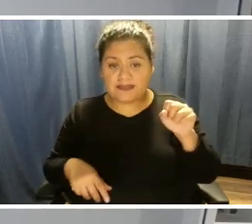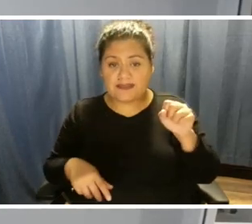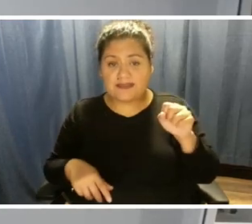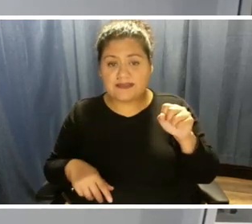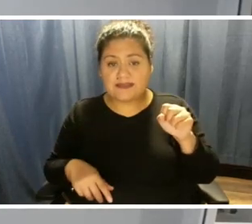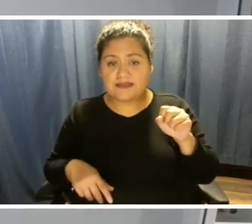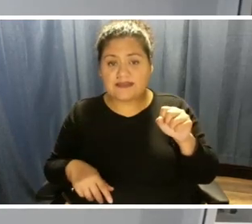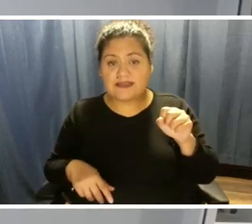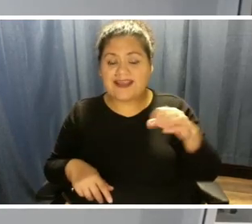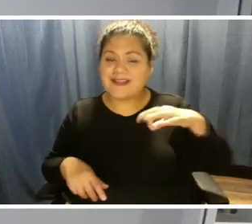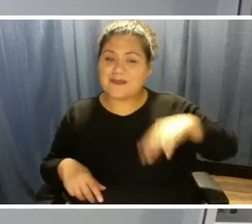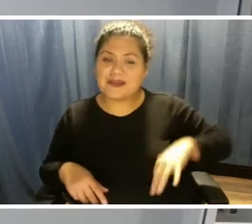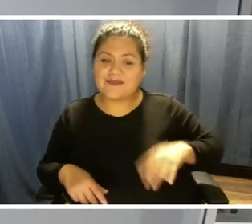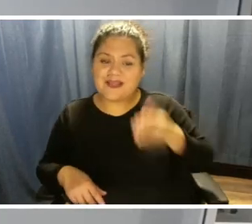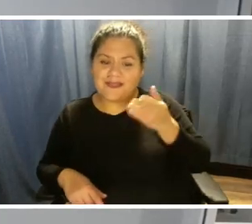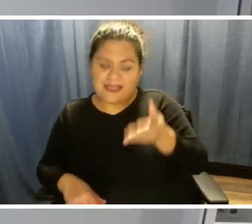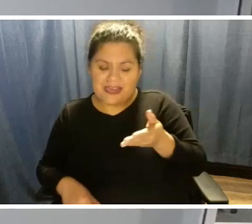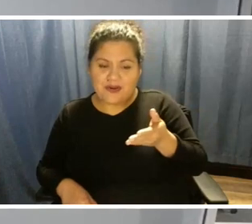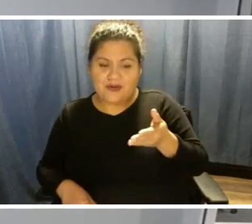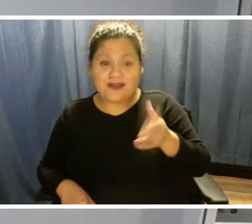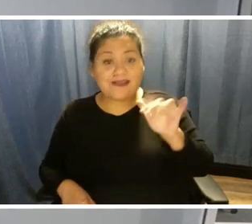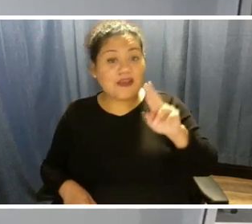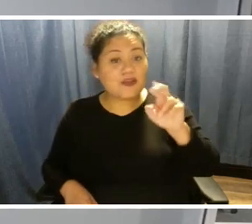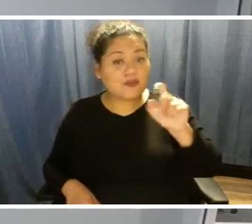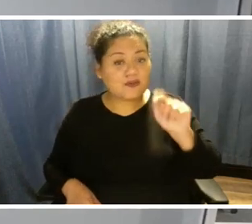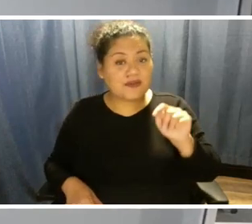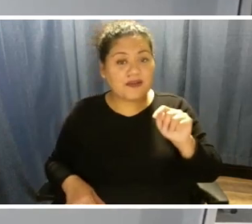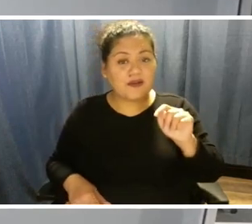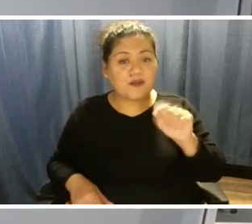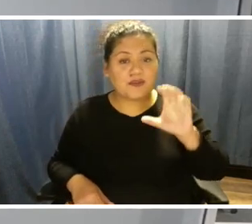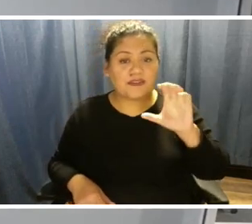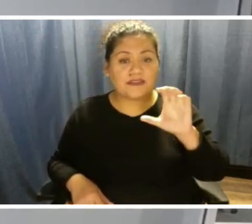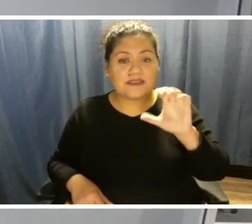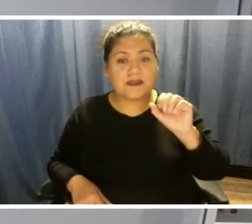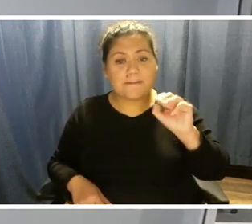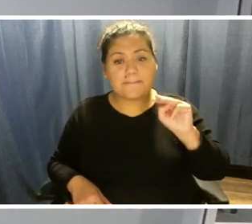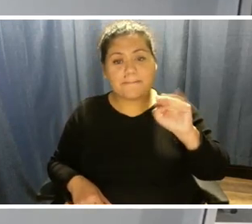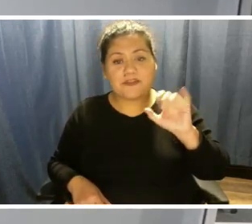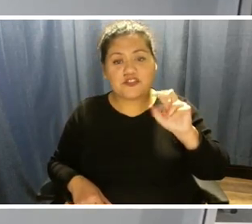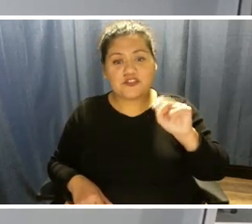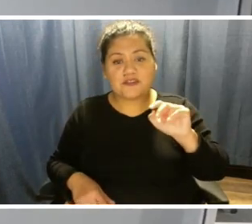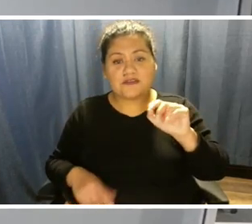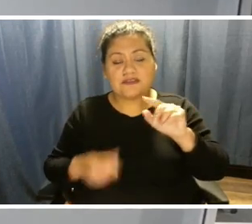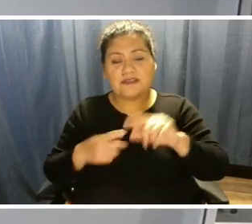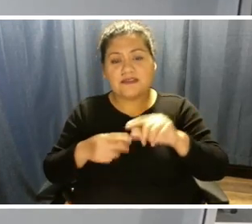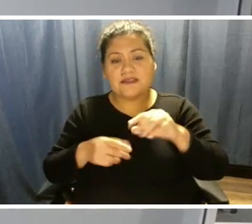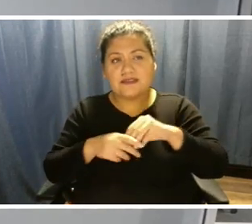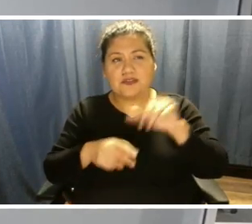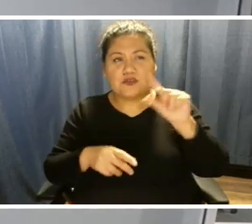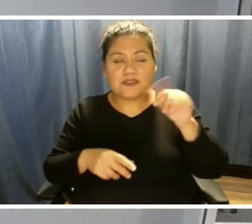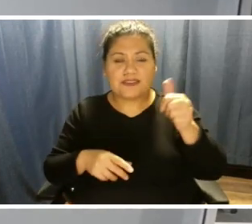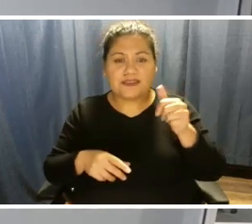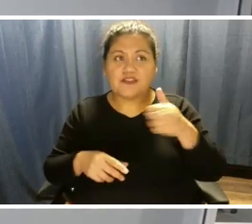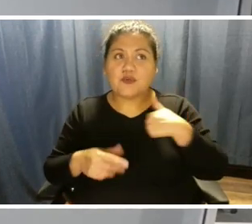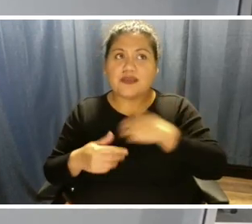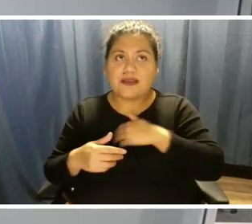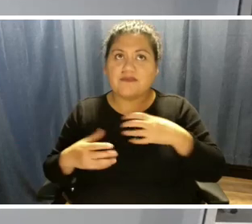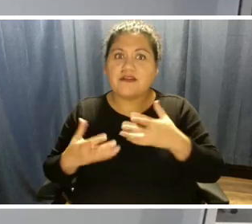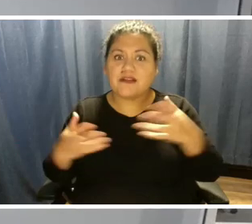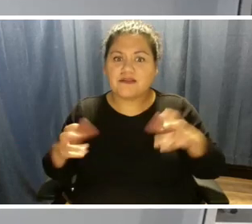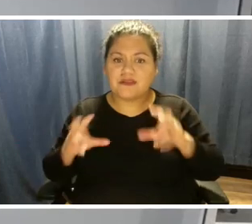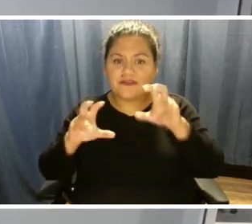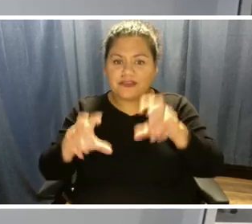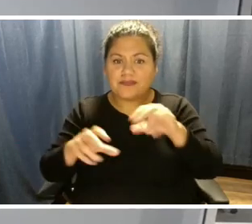benefit there is that unit was commissioned in 2010. So we have a significant investment in the unit. And